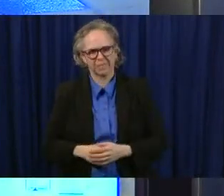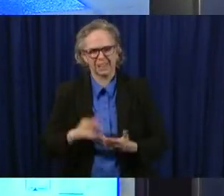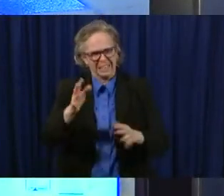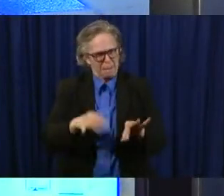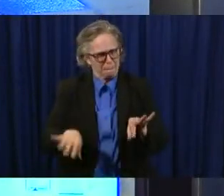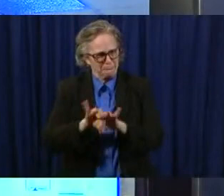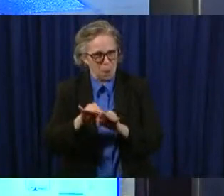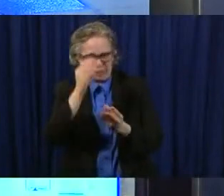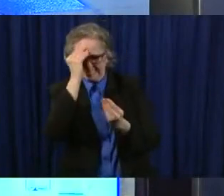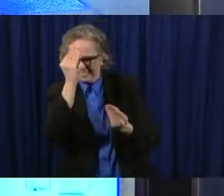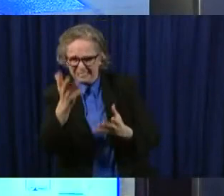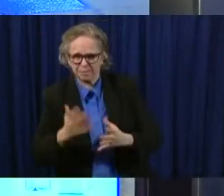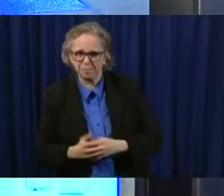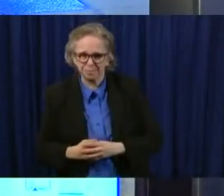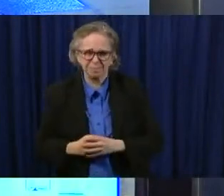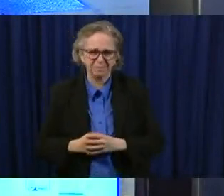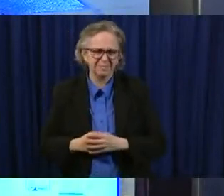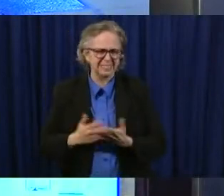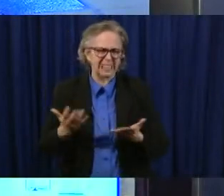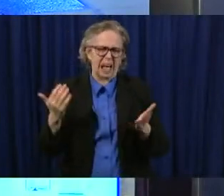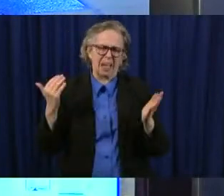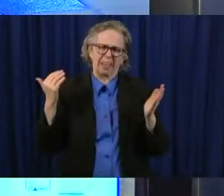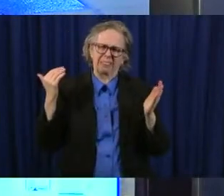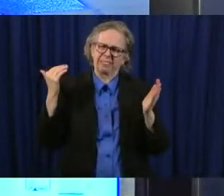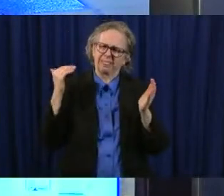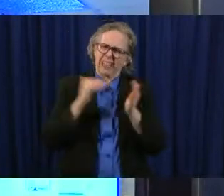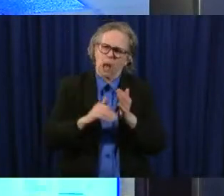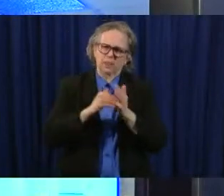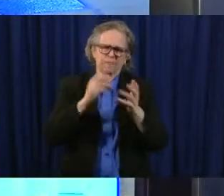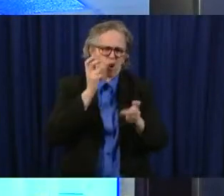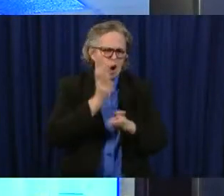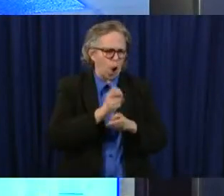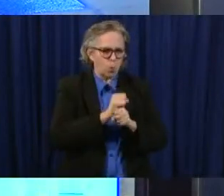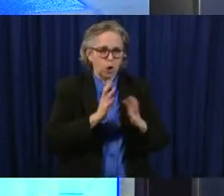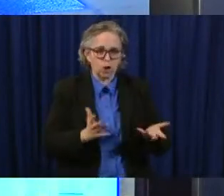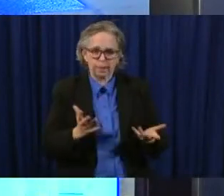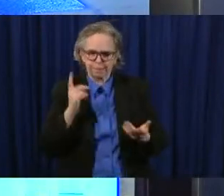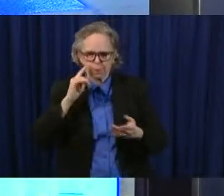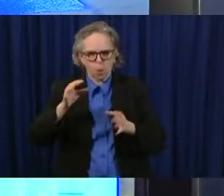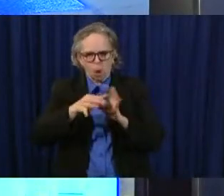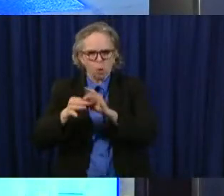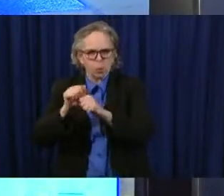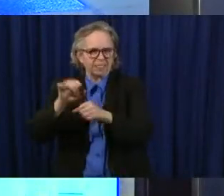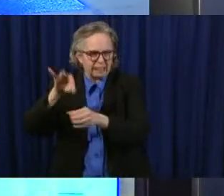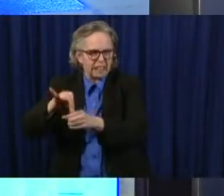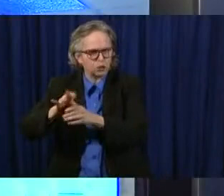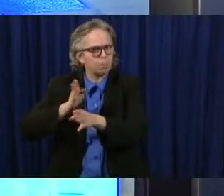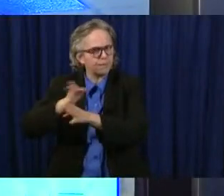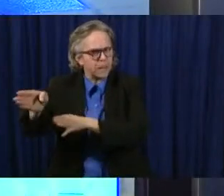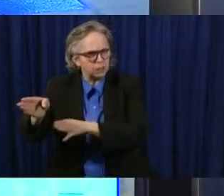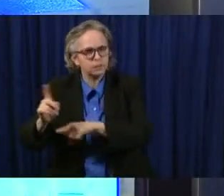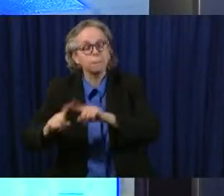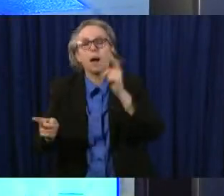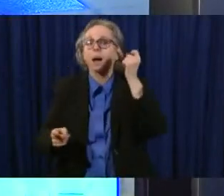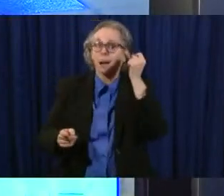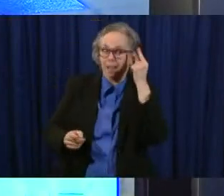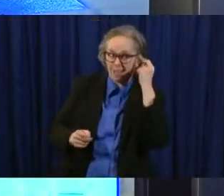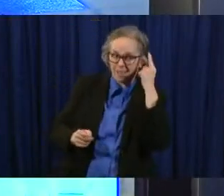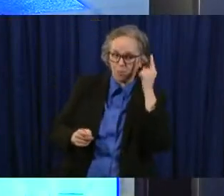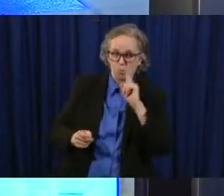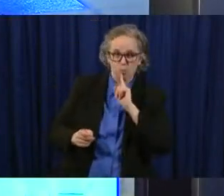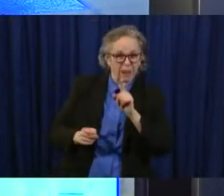uh thousands of really hard working dedicated elections professionals but really uh this has been a big lift and a big undertaking listen